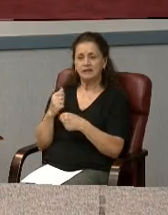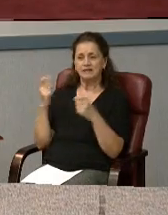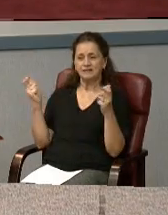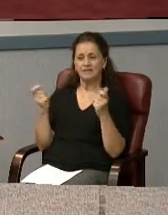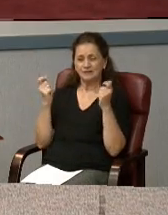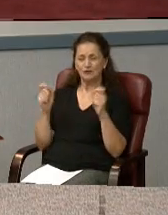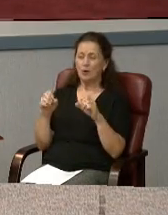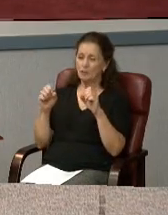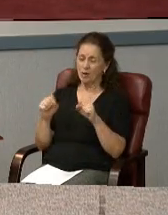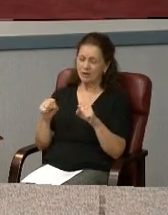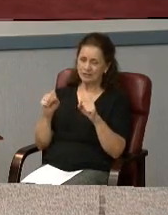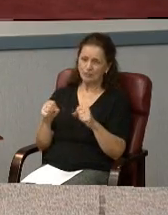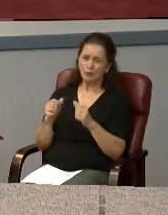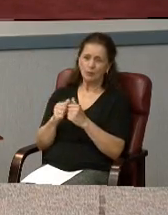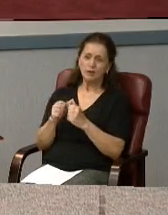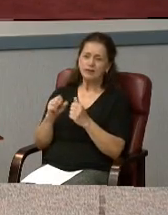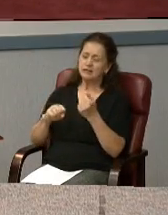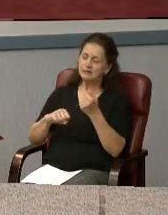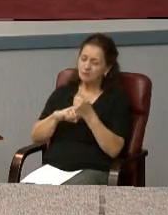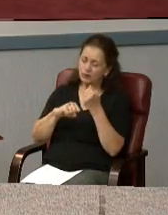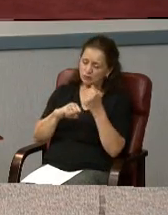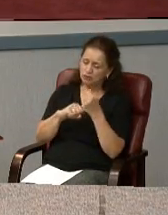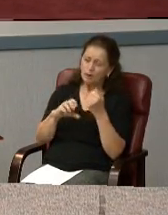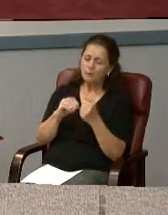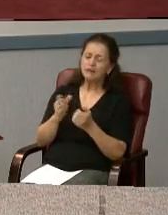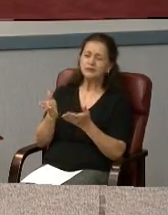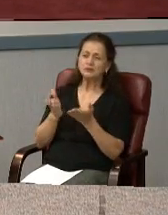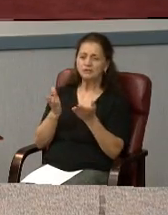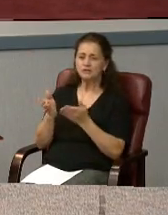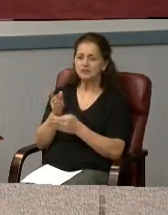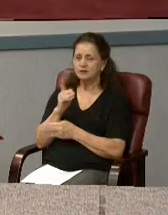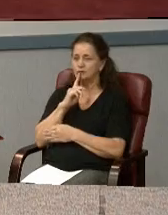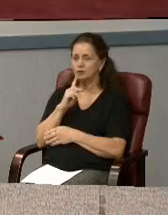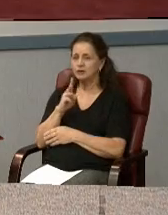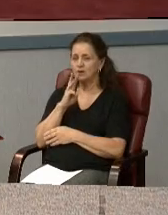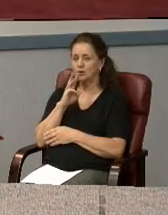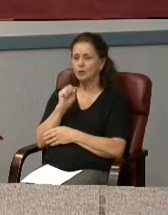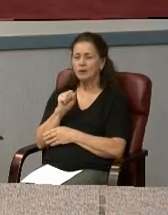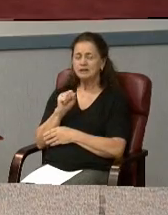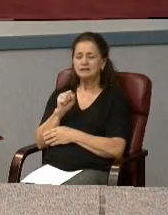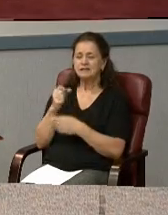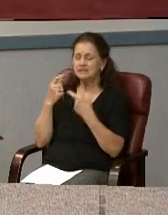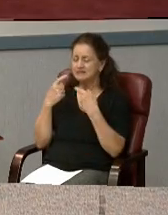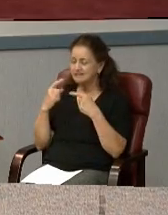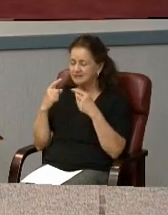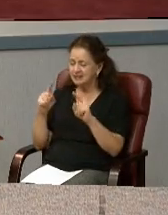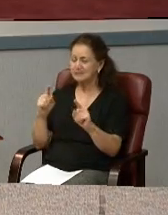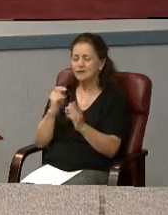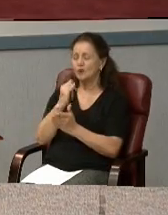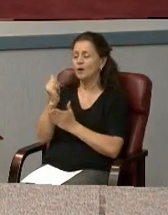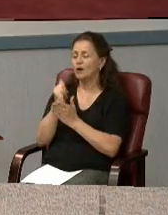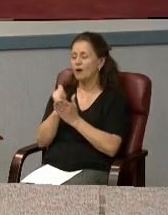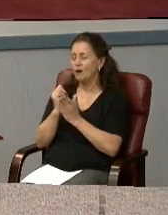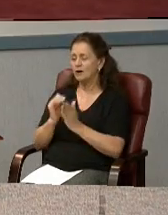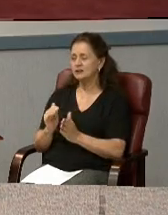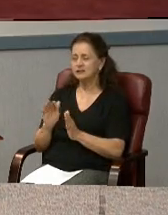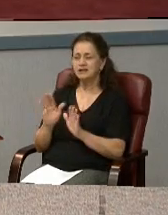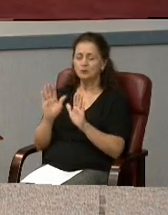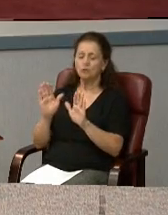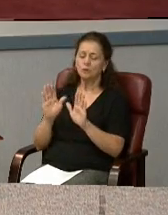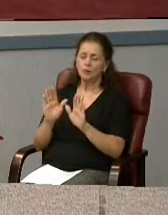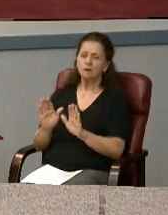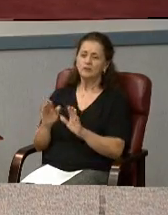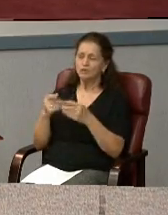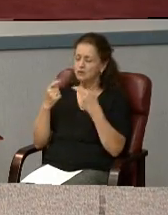sponsorship and providing services. It really was a true success. Our artists had a terrific, successful day